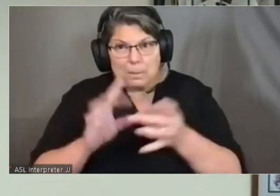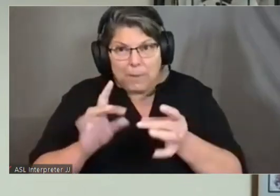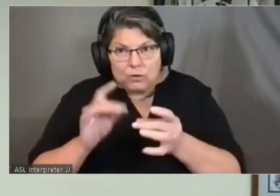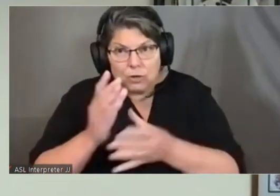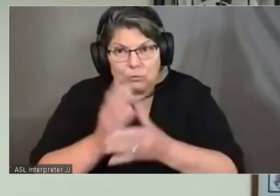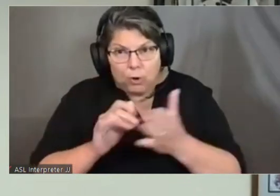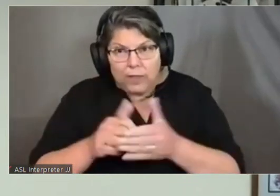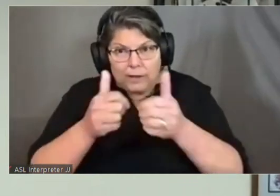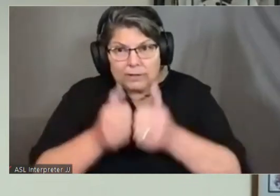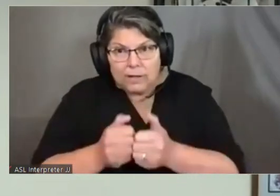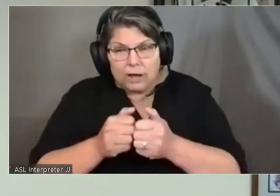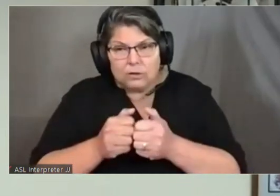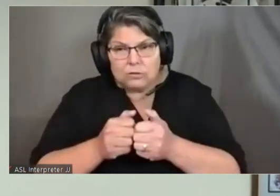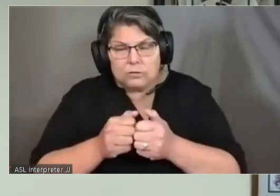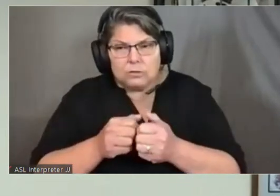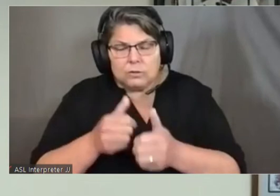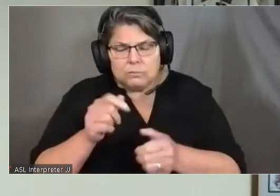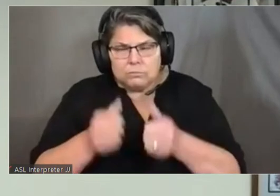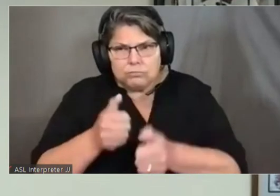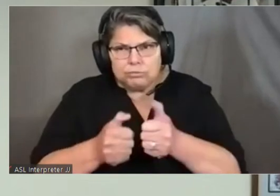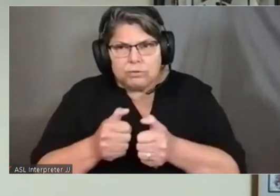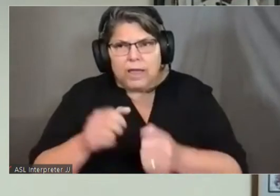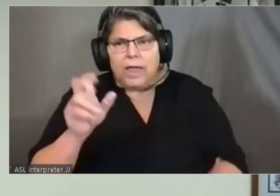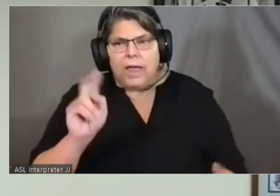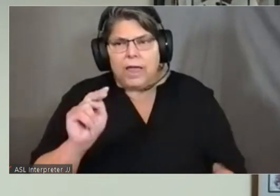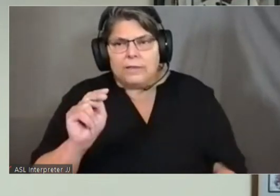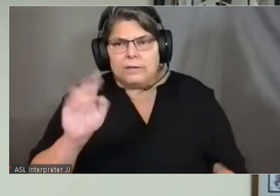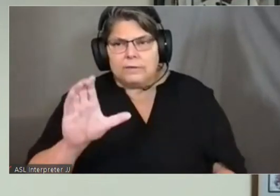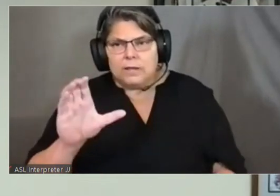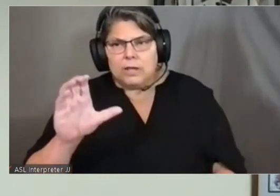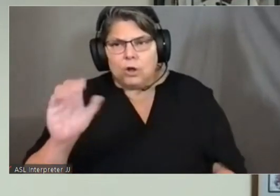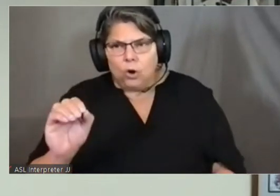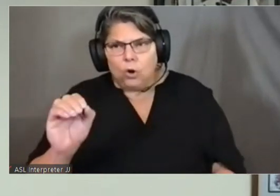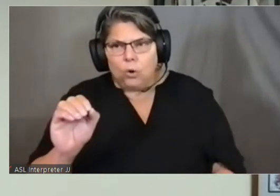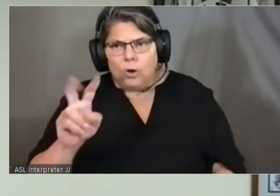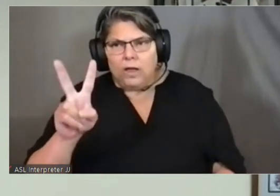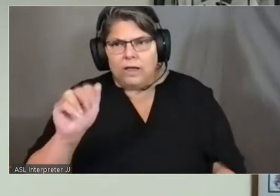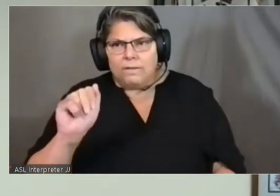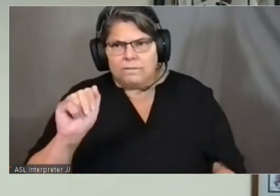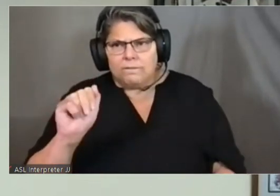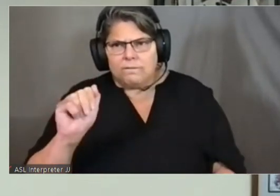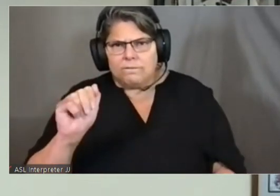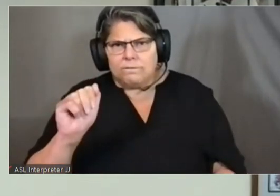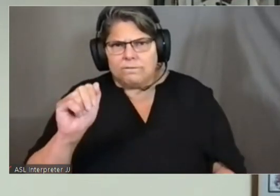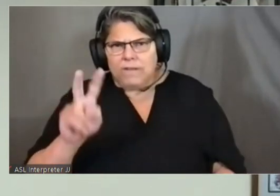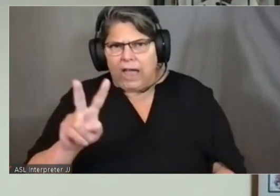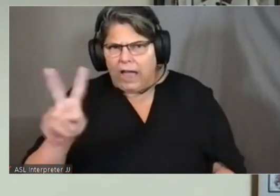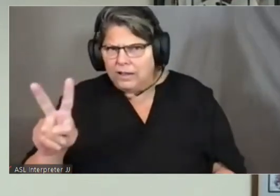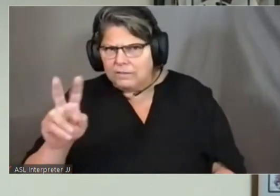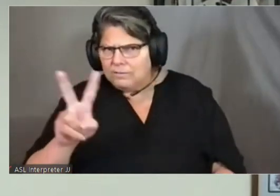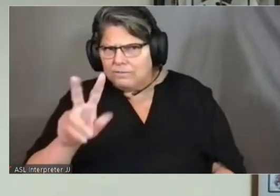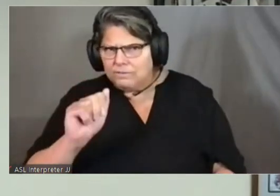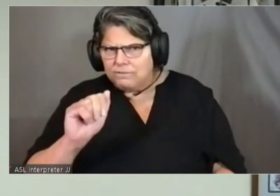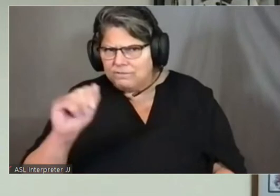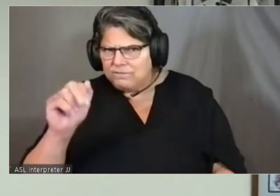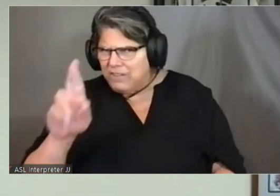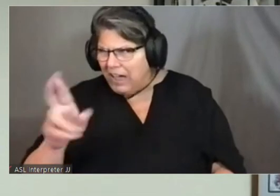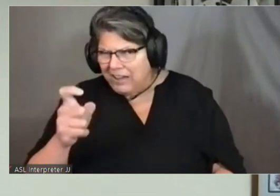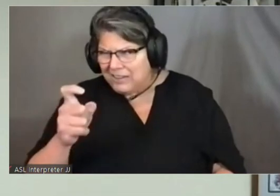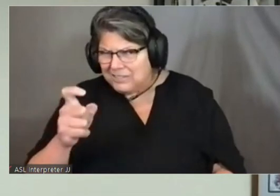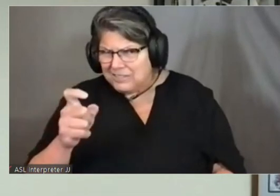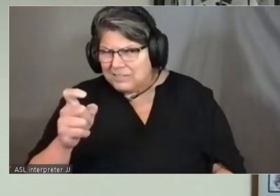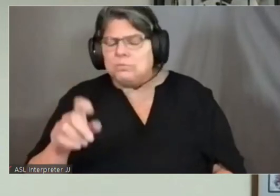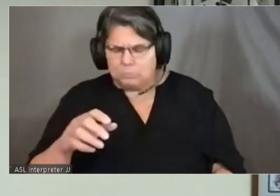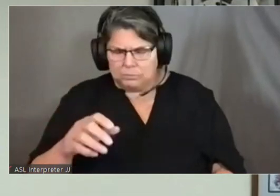write NCO VAX. Eligibility now is everyone over 16 years